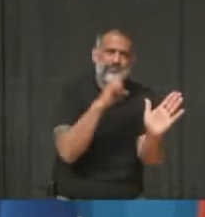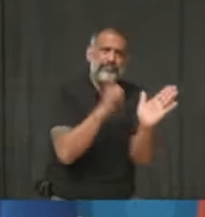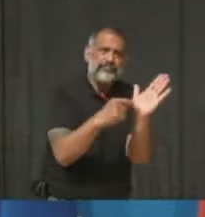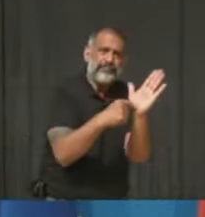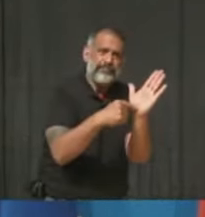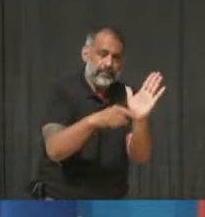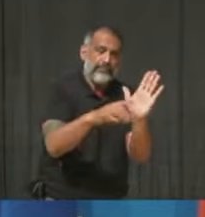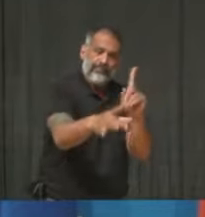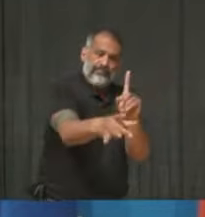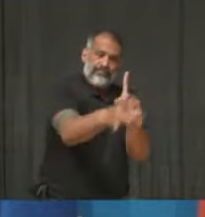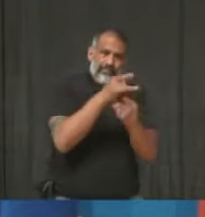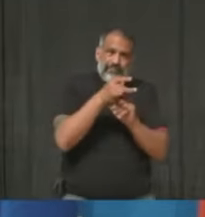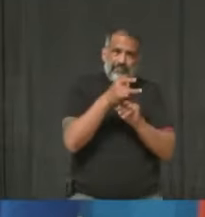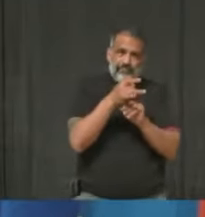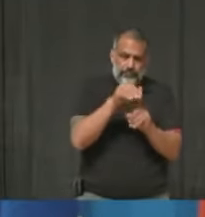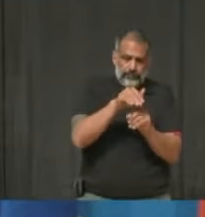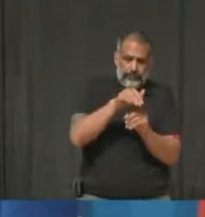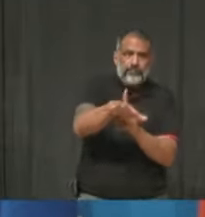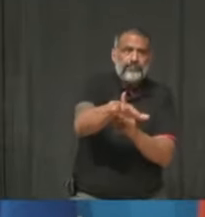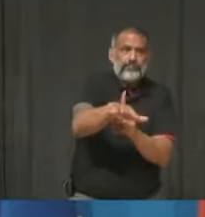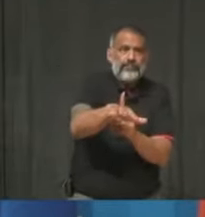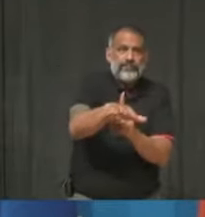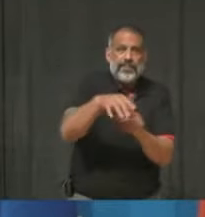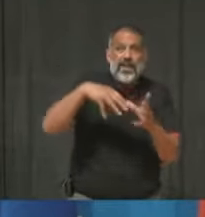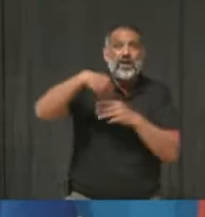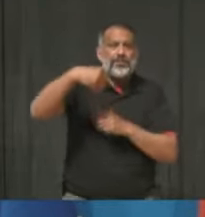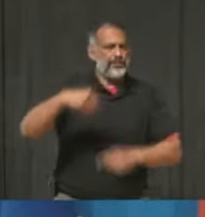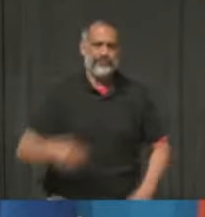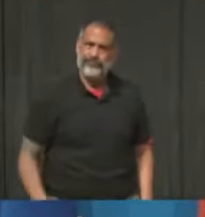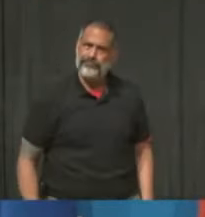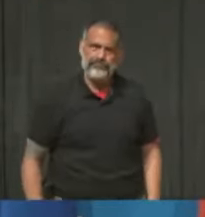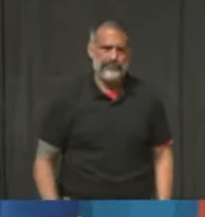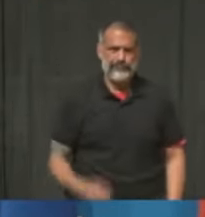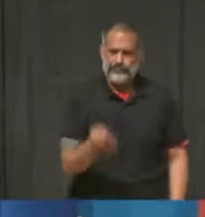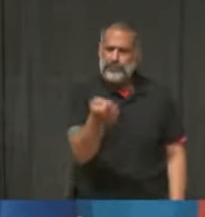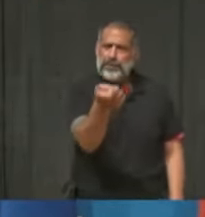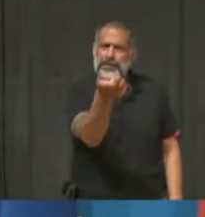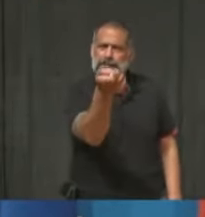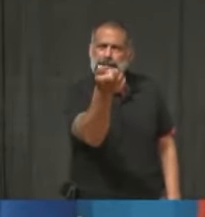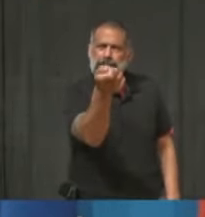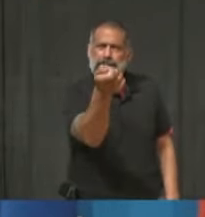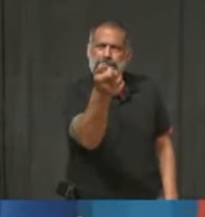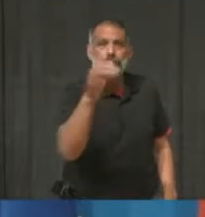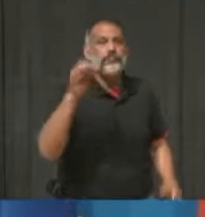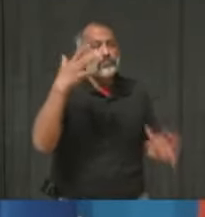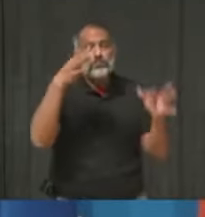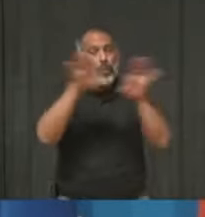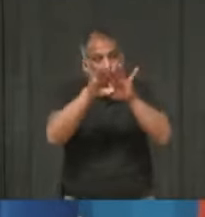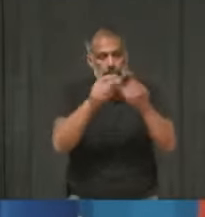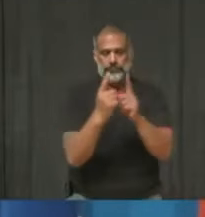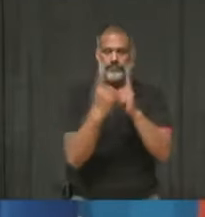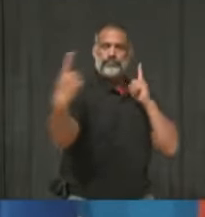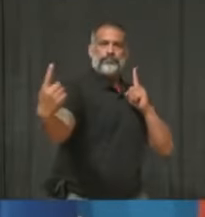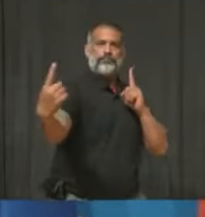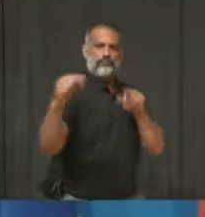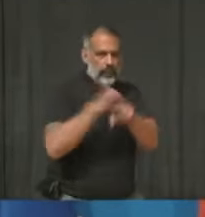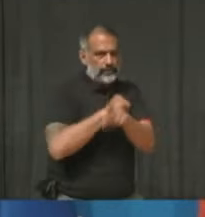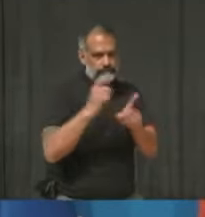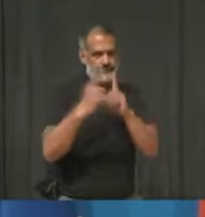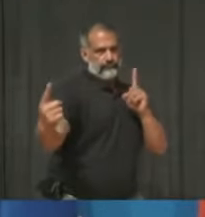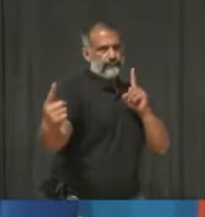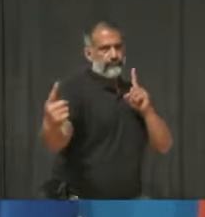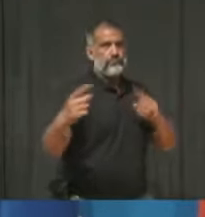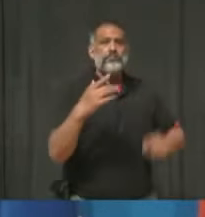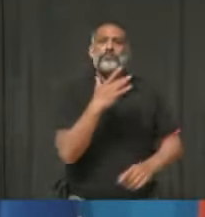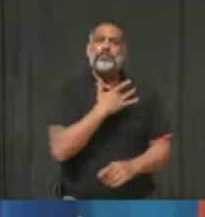outside is incredibly low if physical distancing precautions are followed. And the province's own advisory